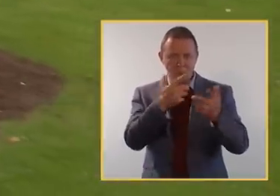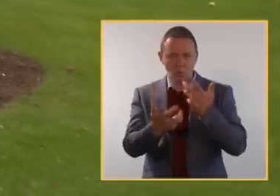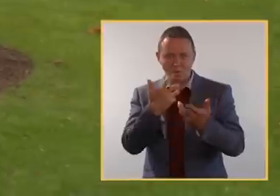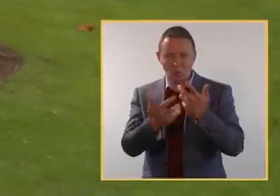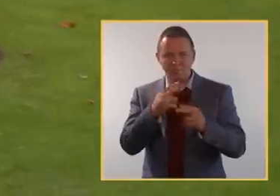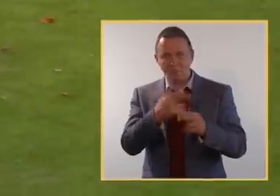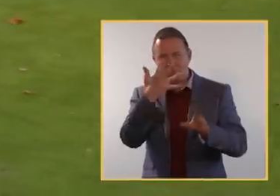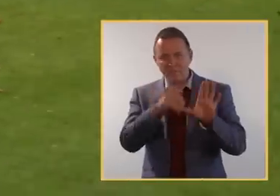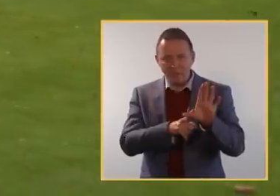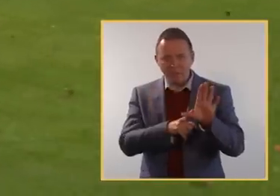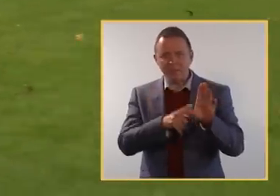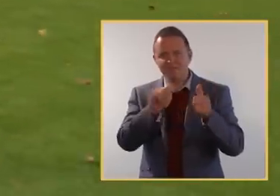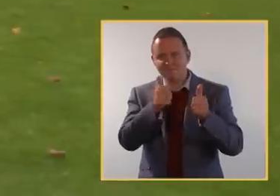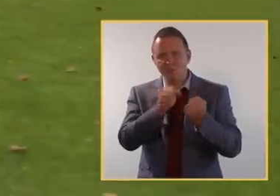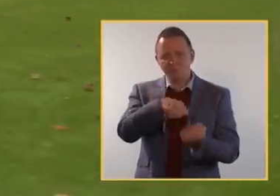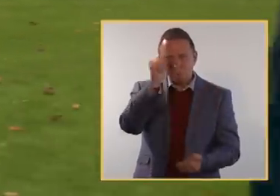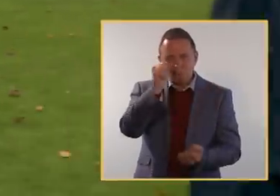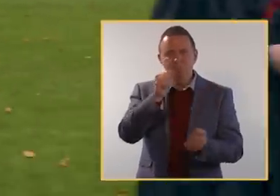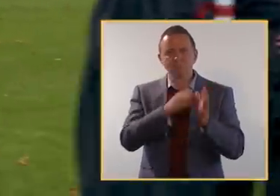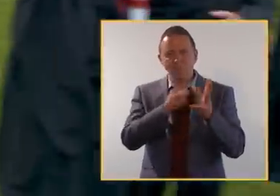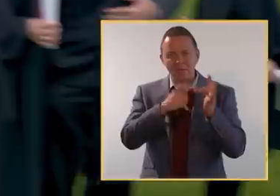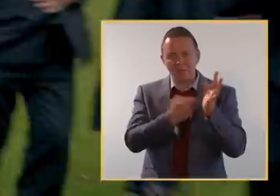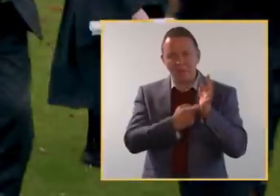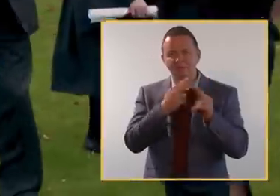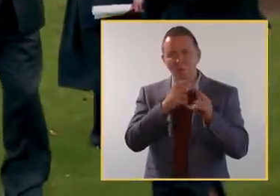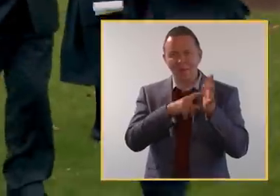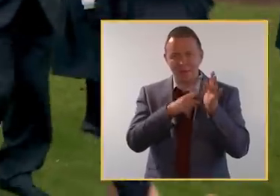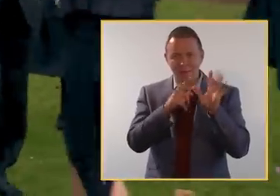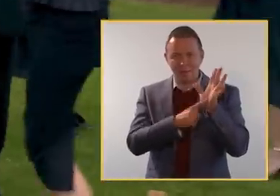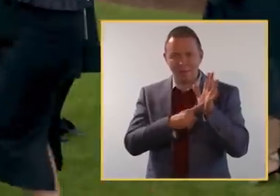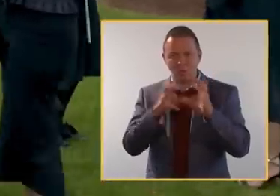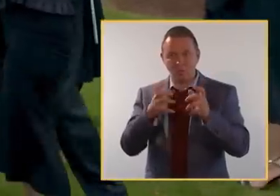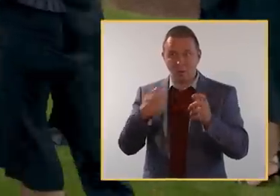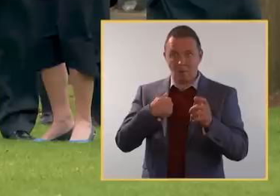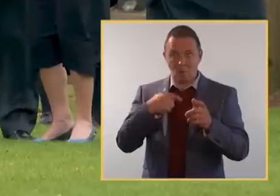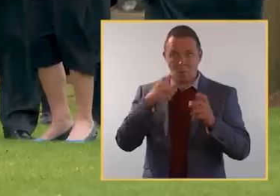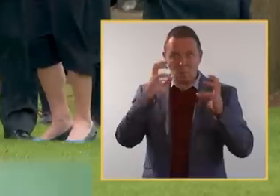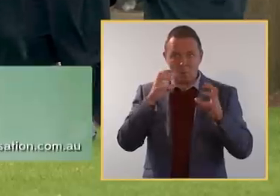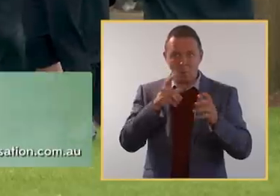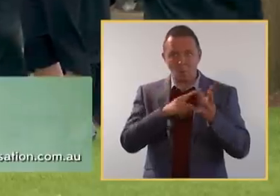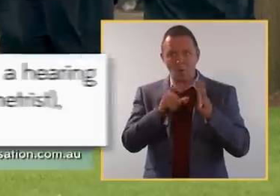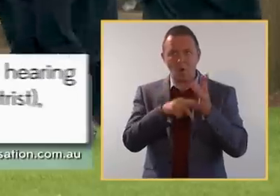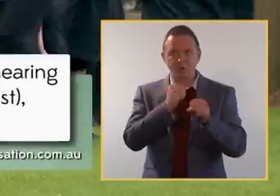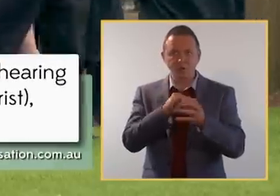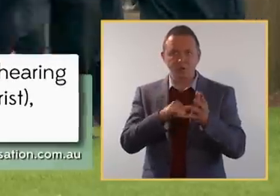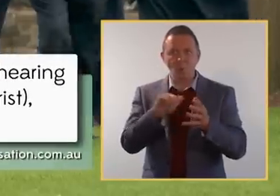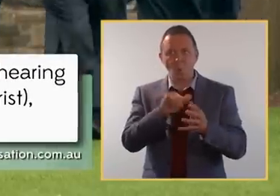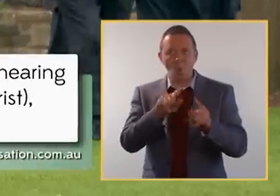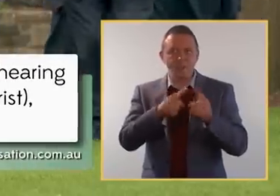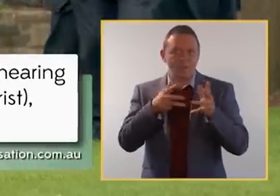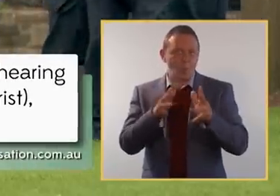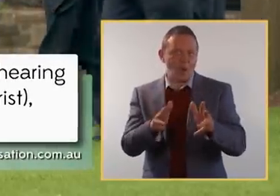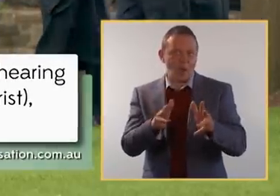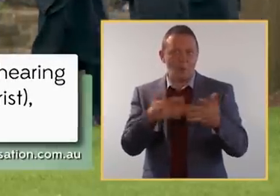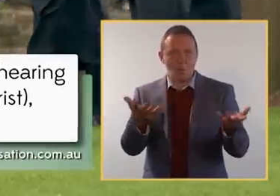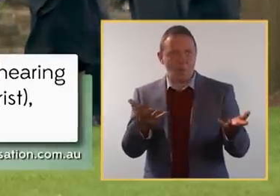can either go to university for a minimum of five years and do a master's in clinical audiology. I'm an audiologist! Or you could not do that.